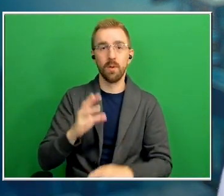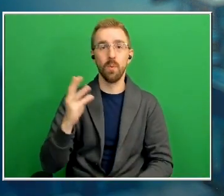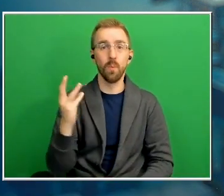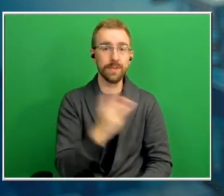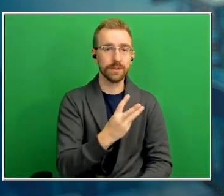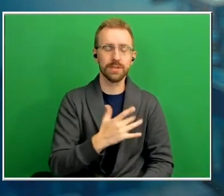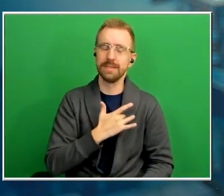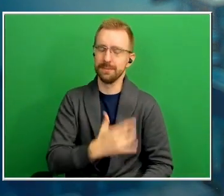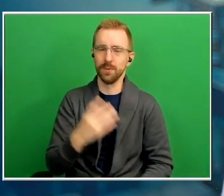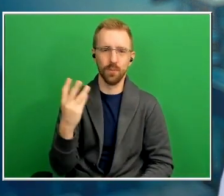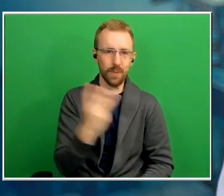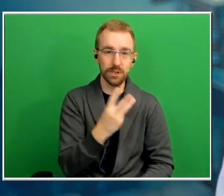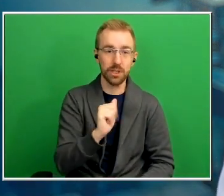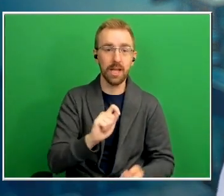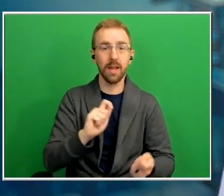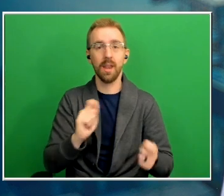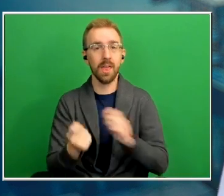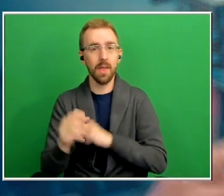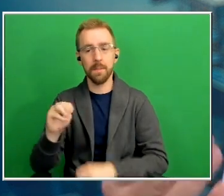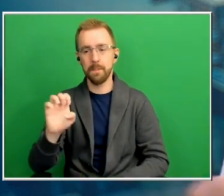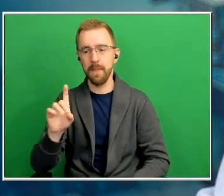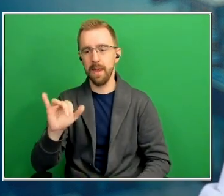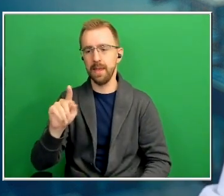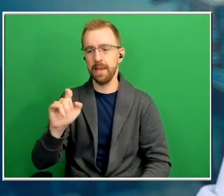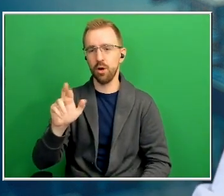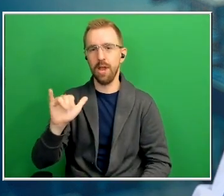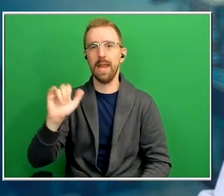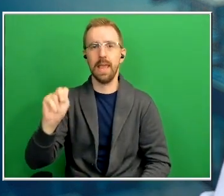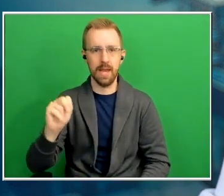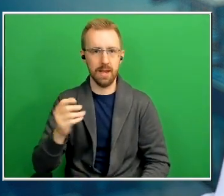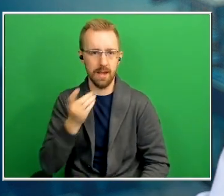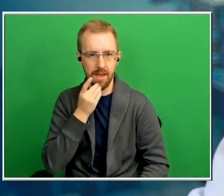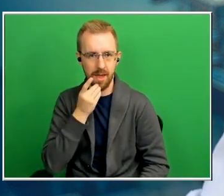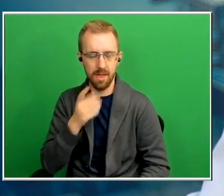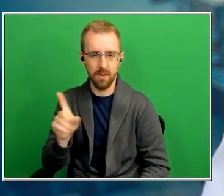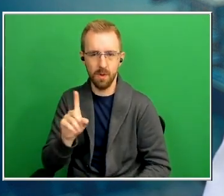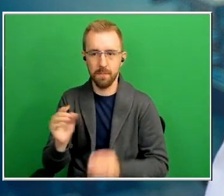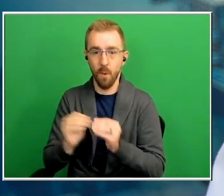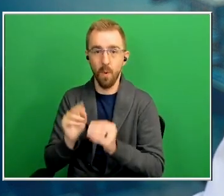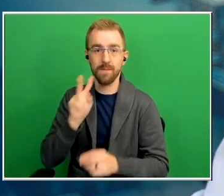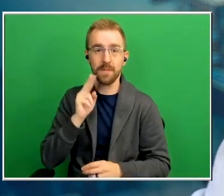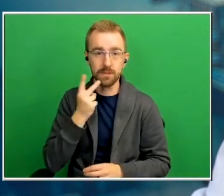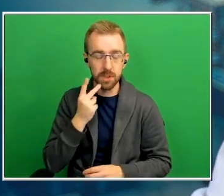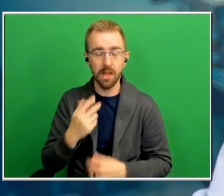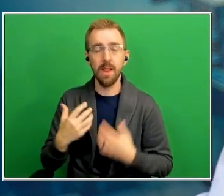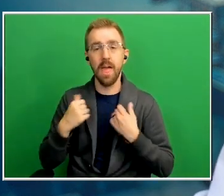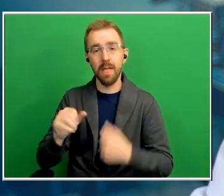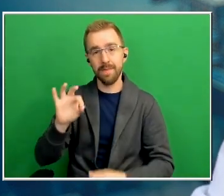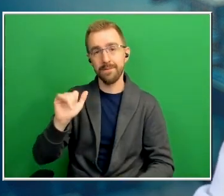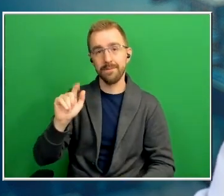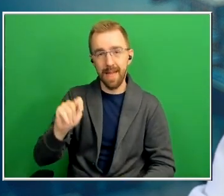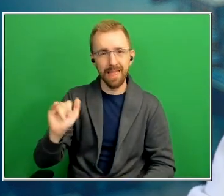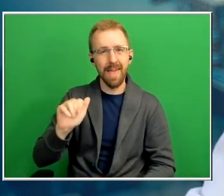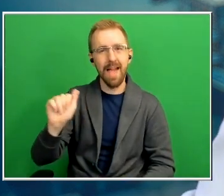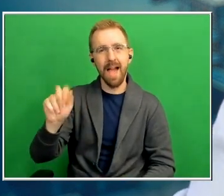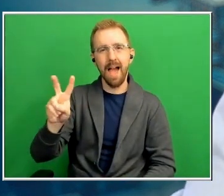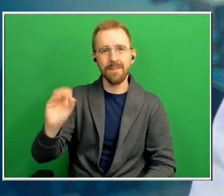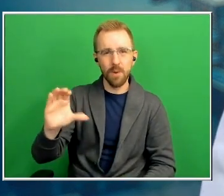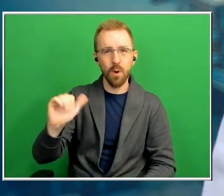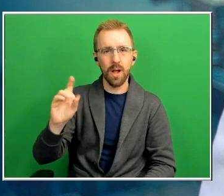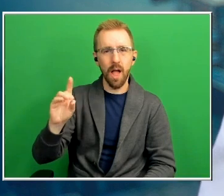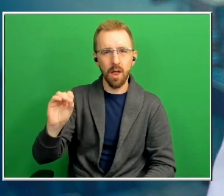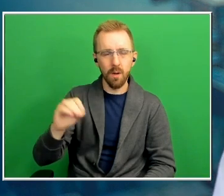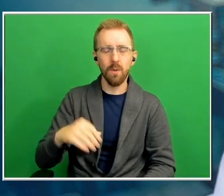can shift it to a mediterranean diet pattern where you know more vegetables healthy fats like avocado and olive